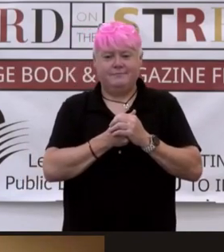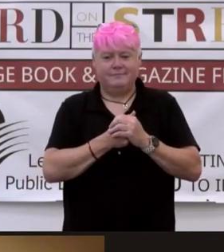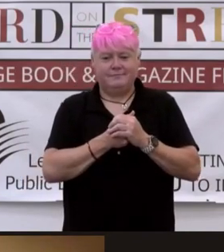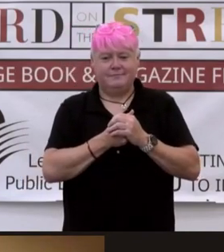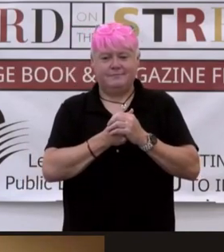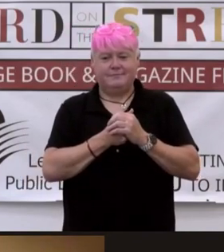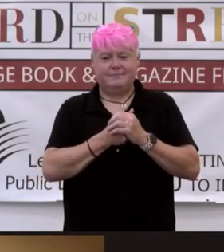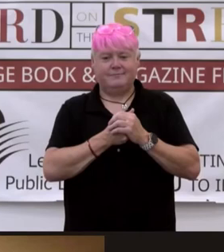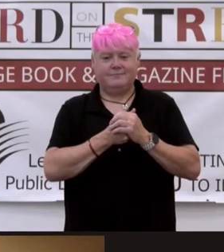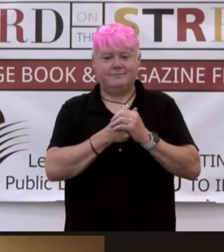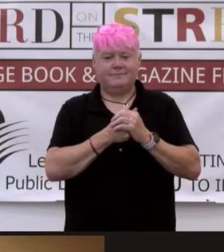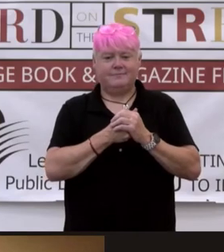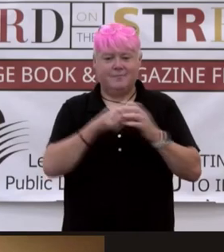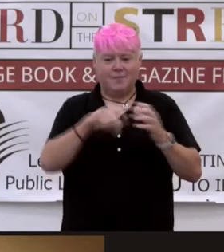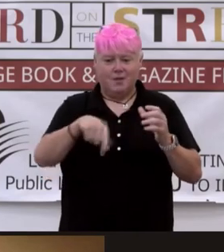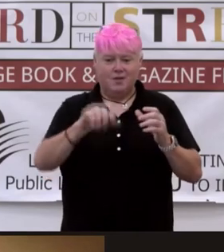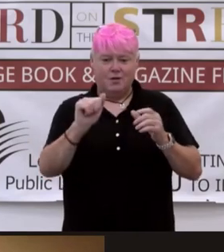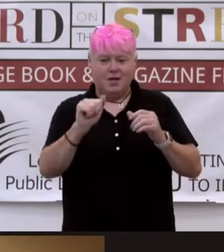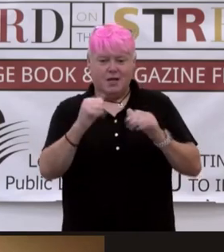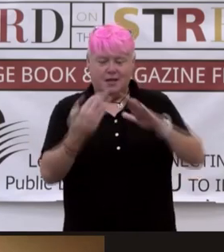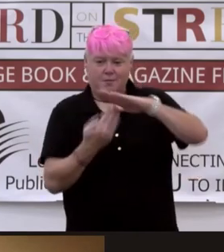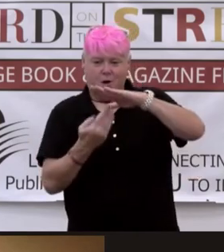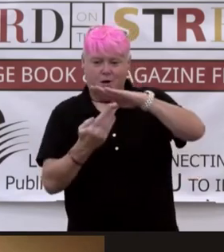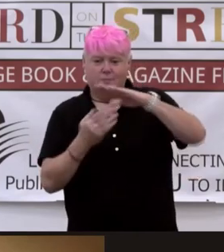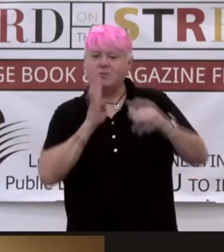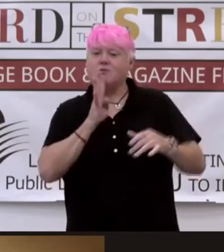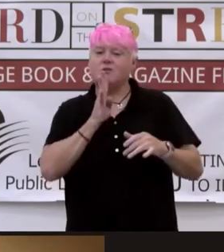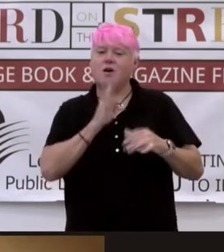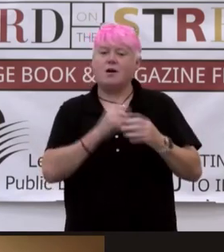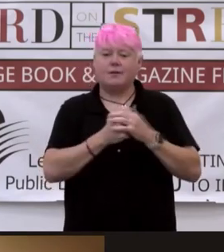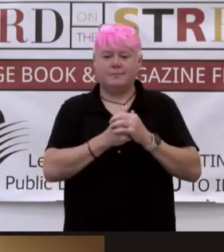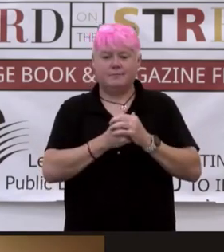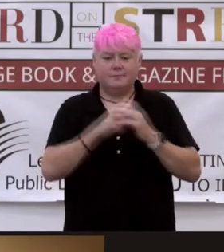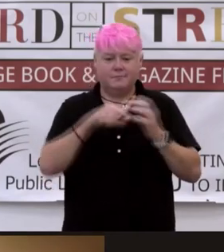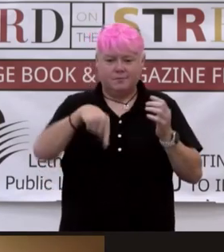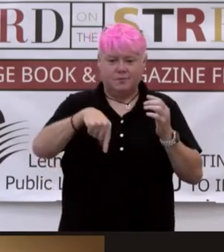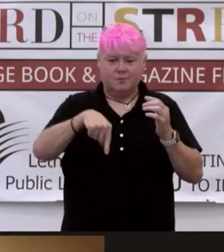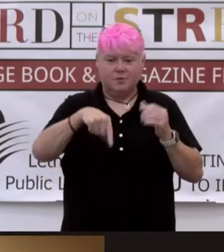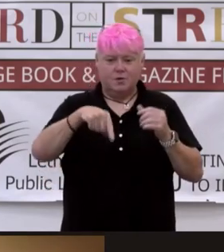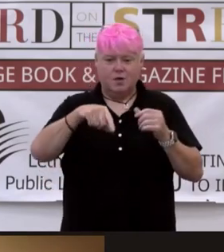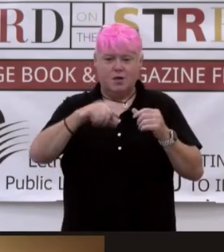There's the Q&A thing at the bottom, so you can toss some questions in there.